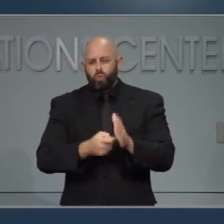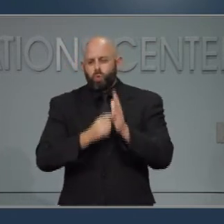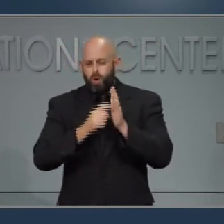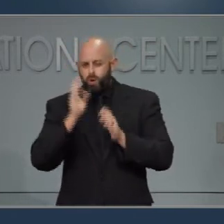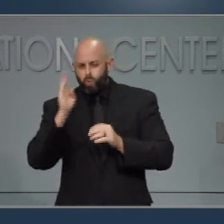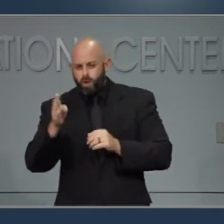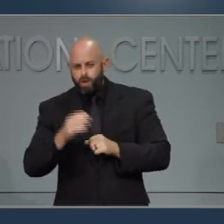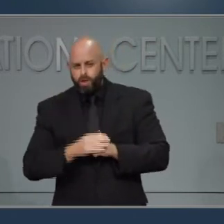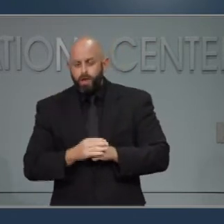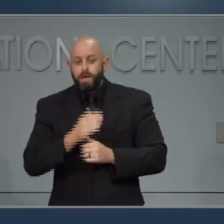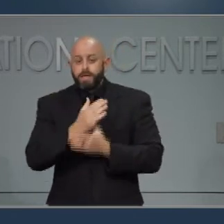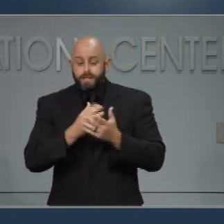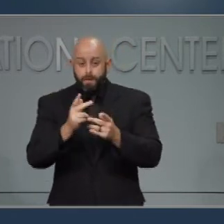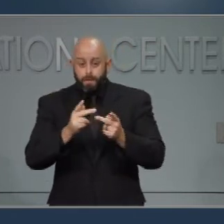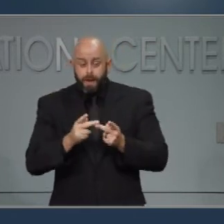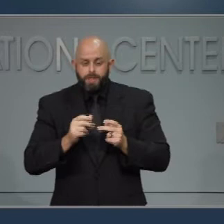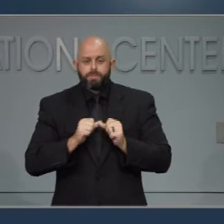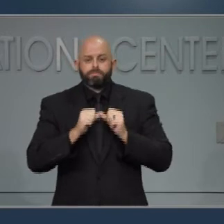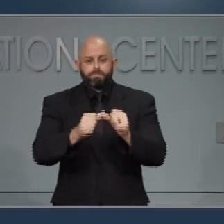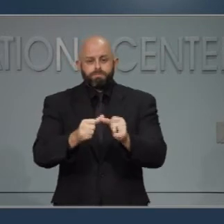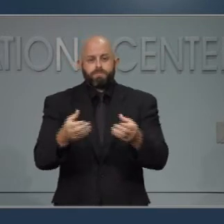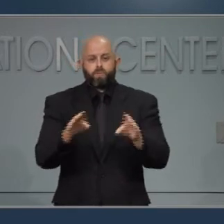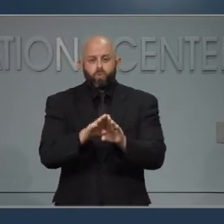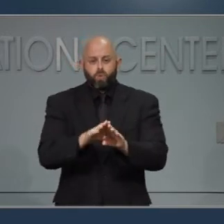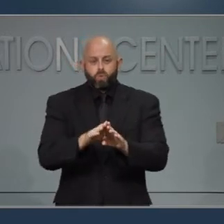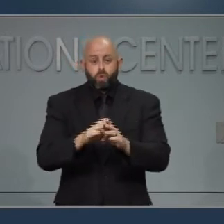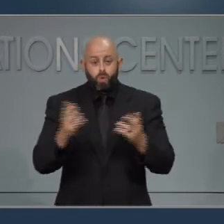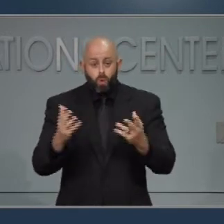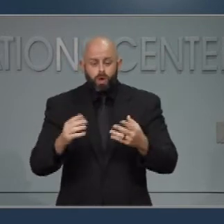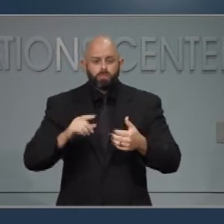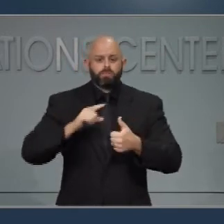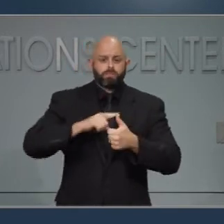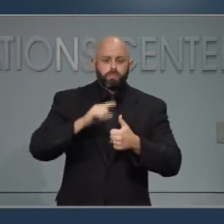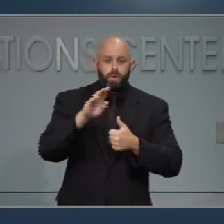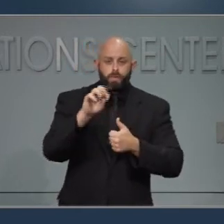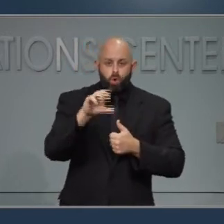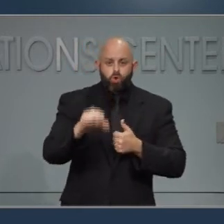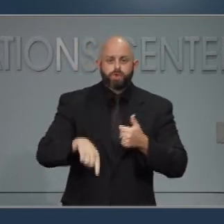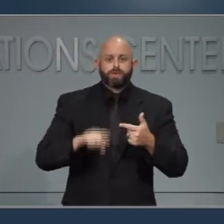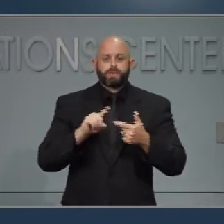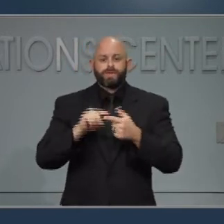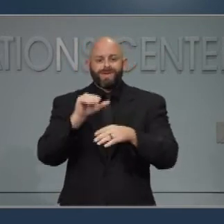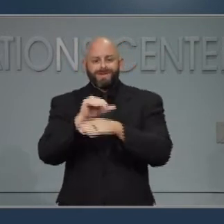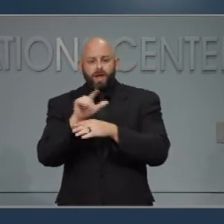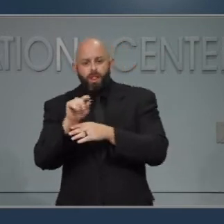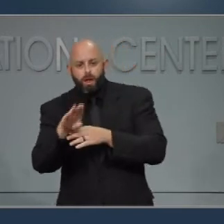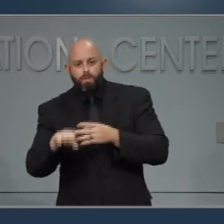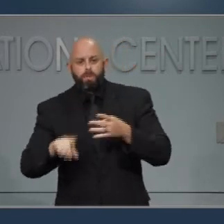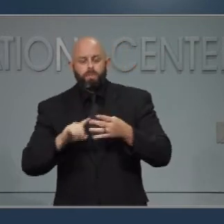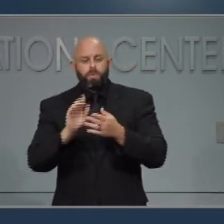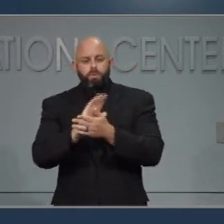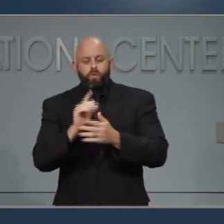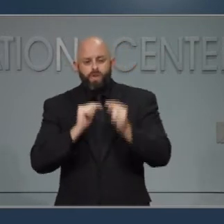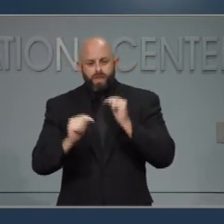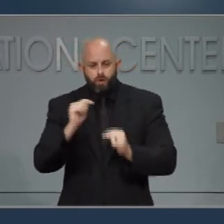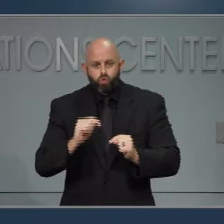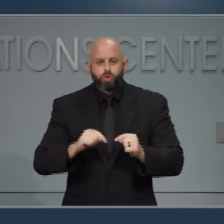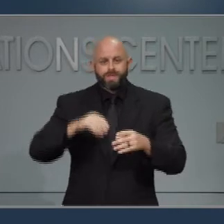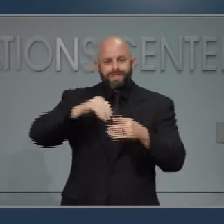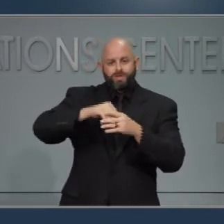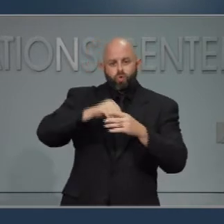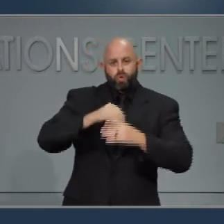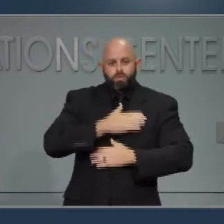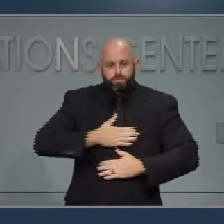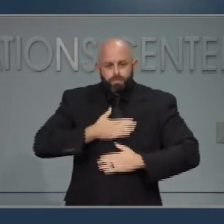Some places will remain closed, including bars, nightclubs, movie theaters, indoor entertainment and